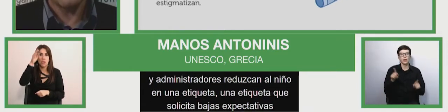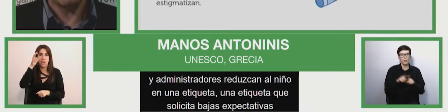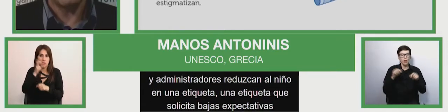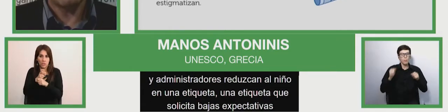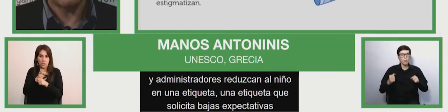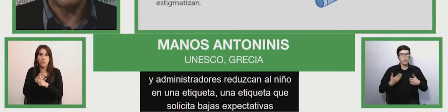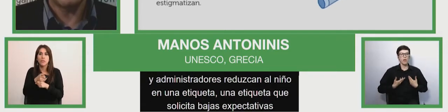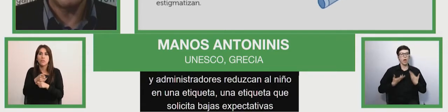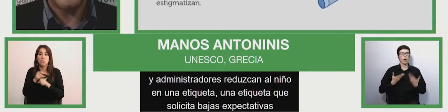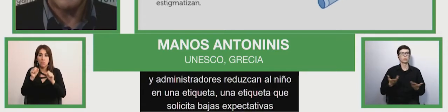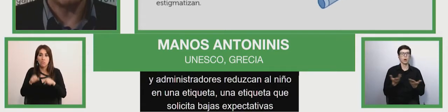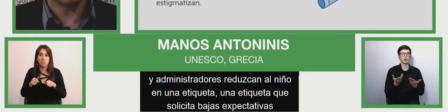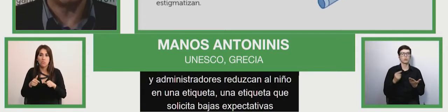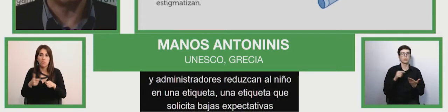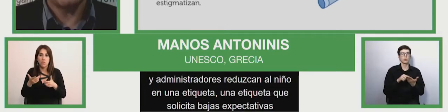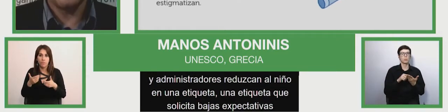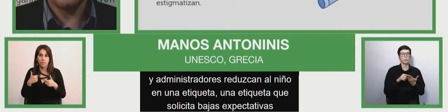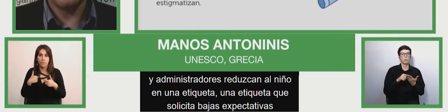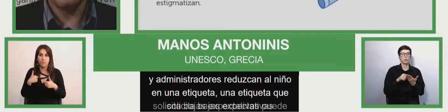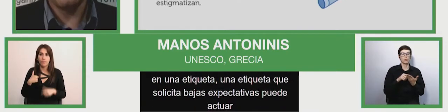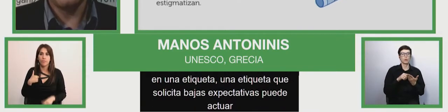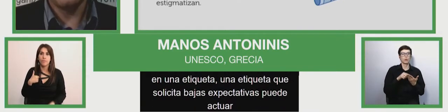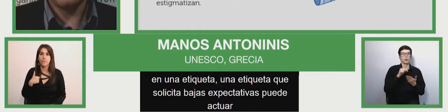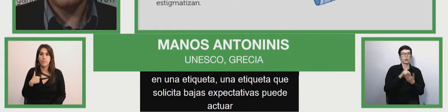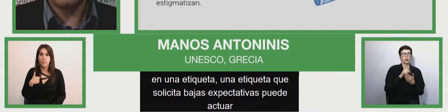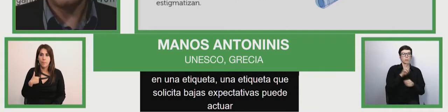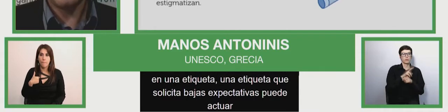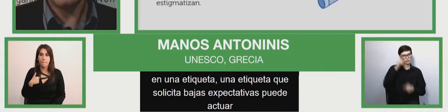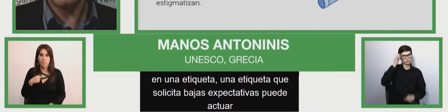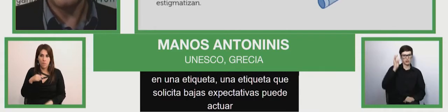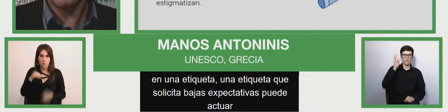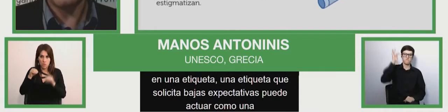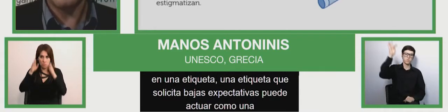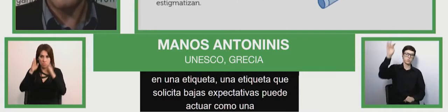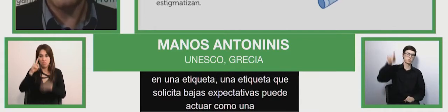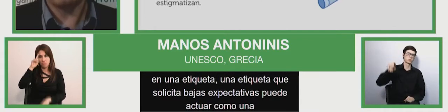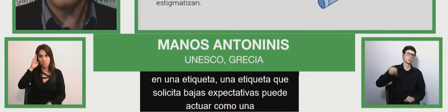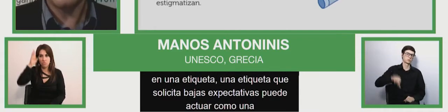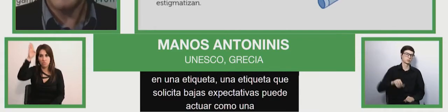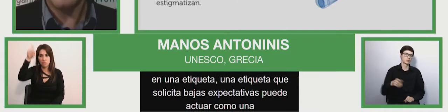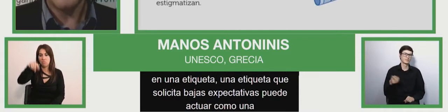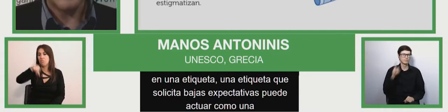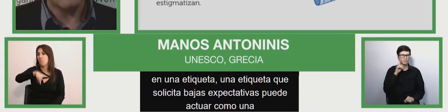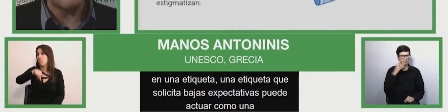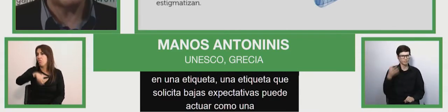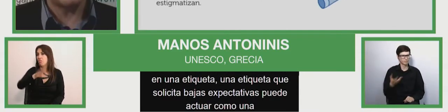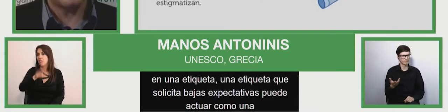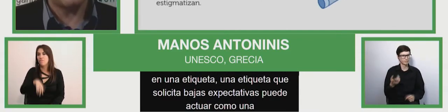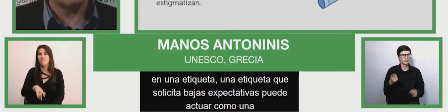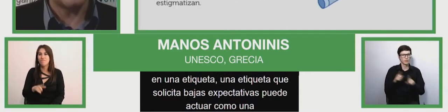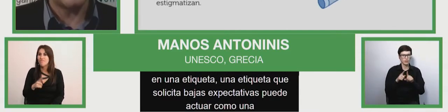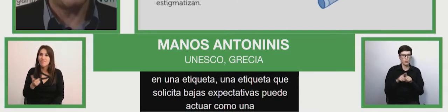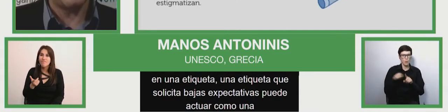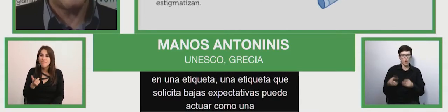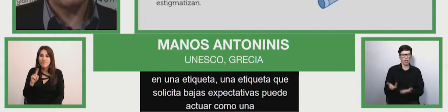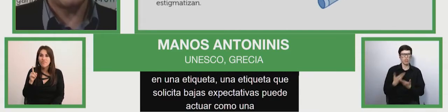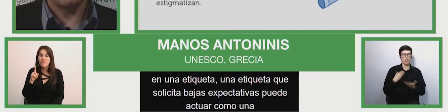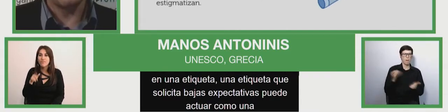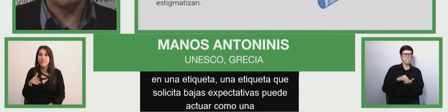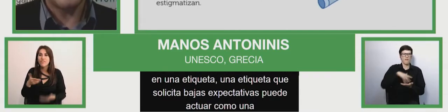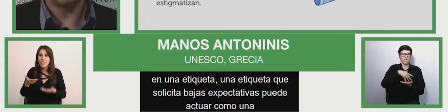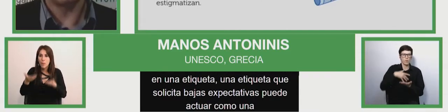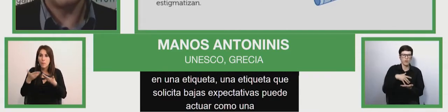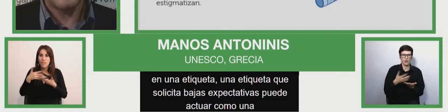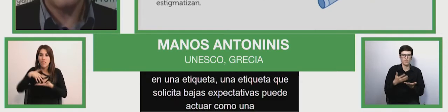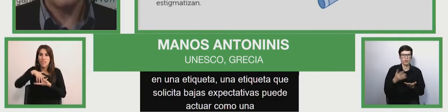-fulfilling prophecy. The special needs labeling increase the vulnerability of the children,